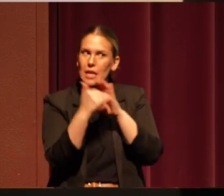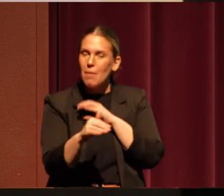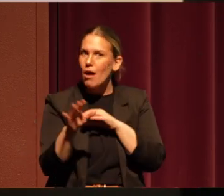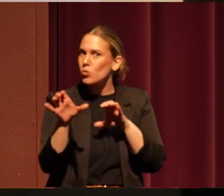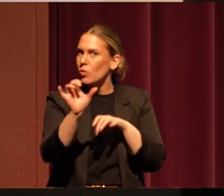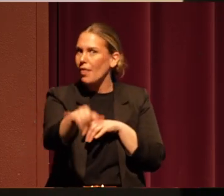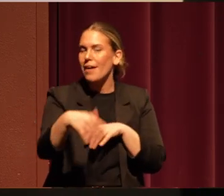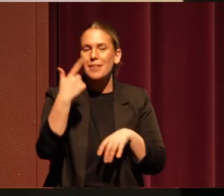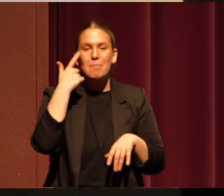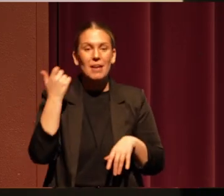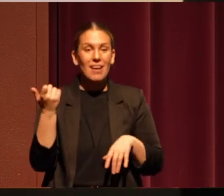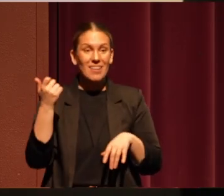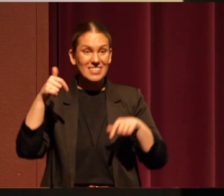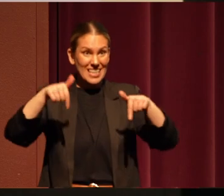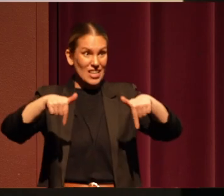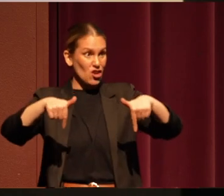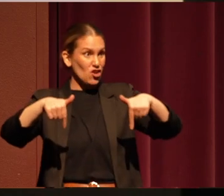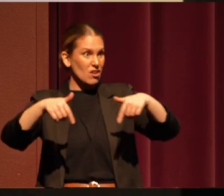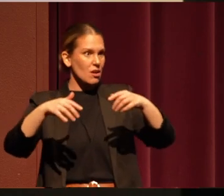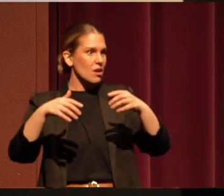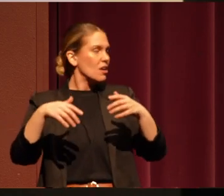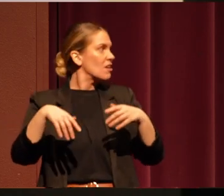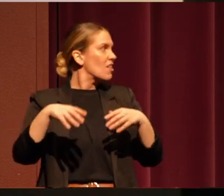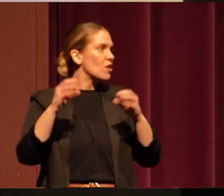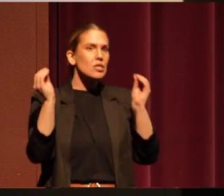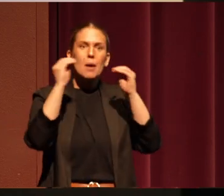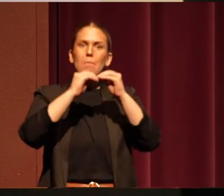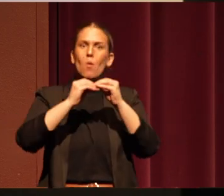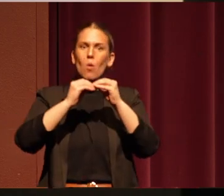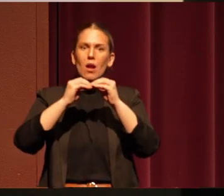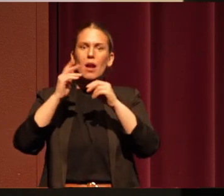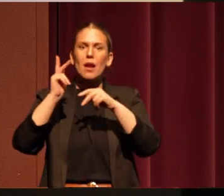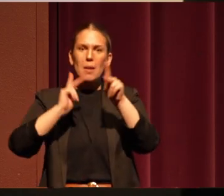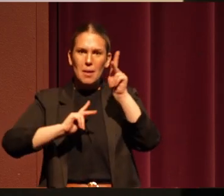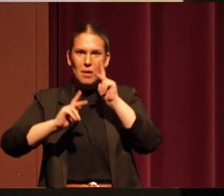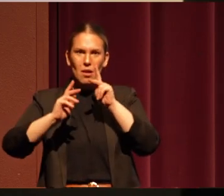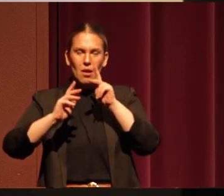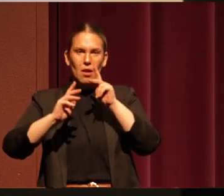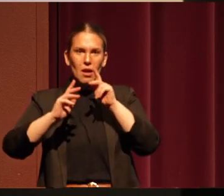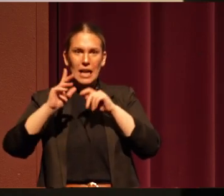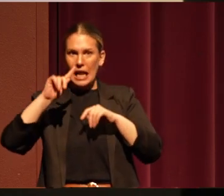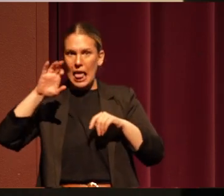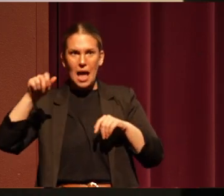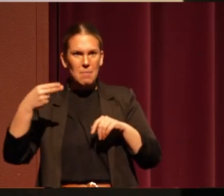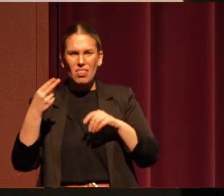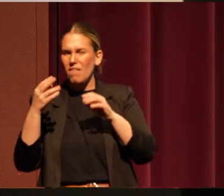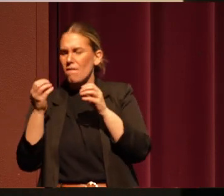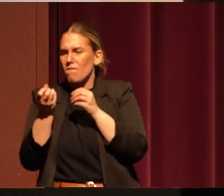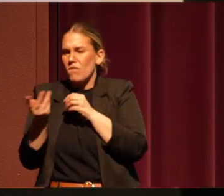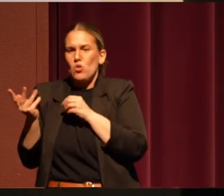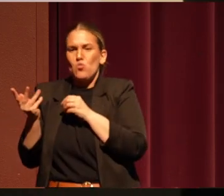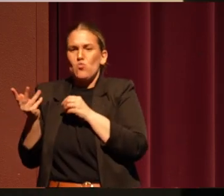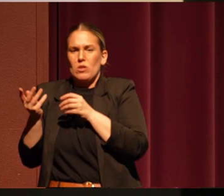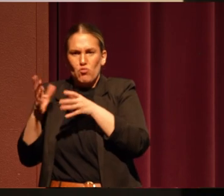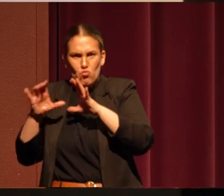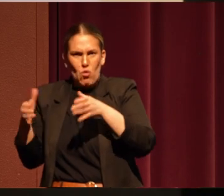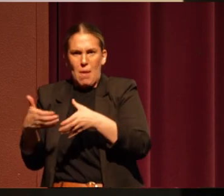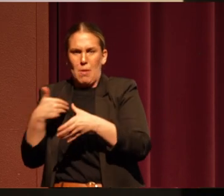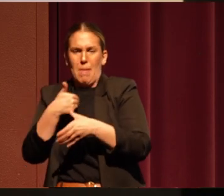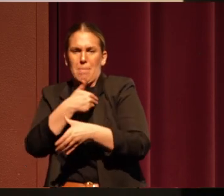is over 70,000 people and only 6,000 tribal members. We fight major fights,